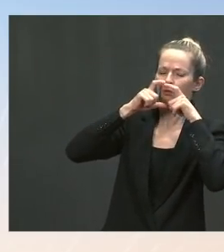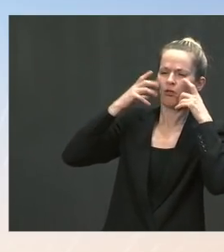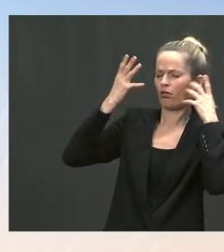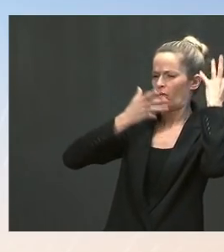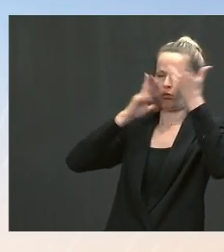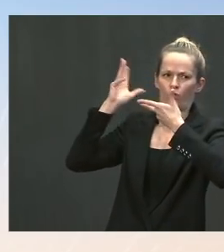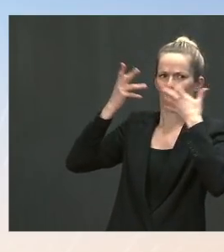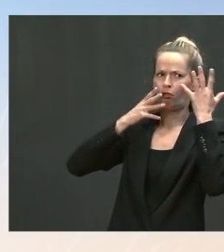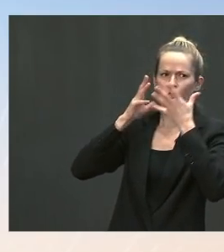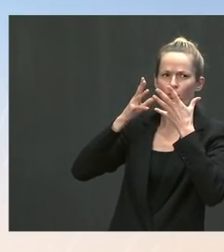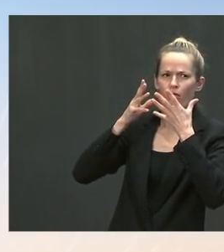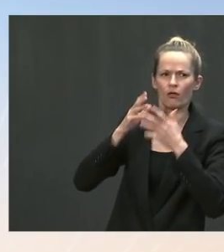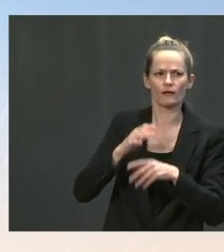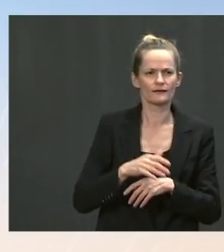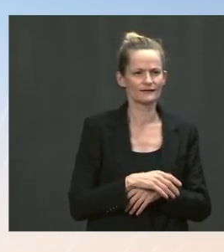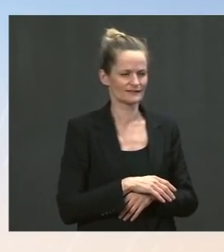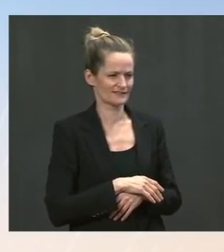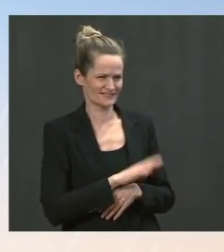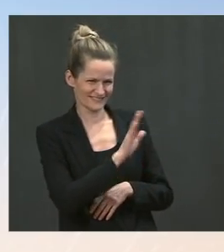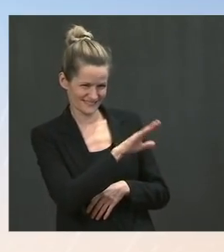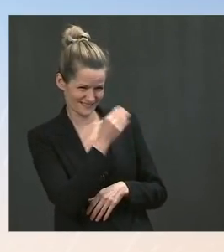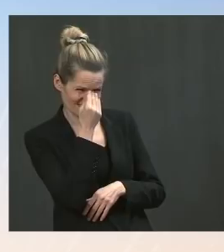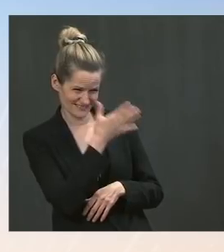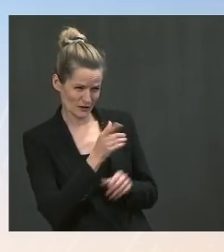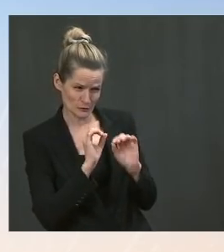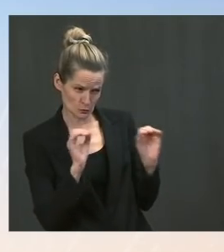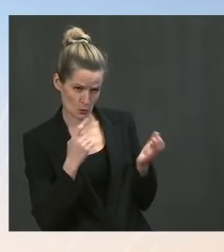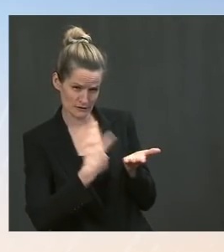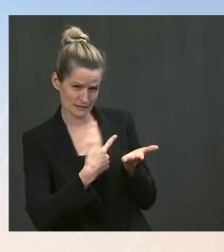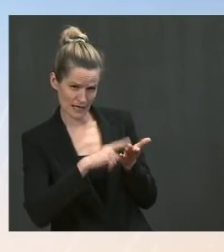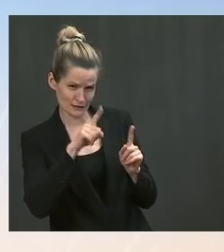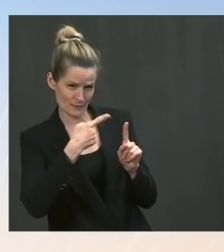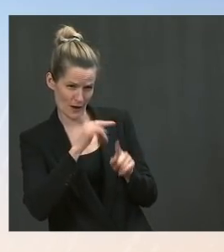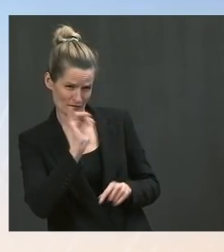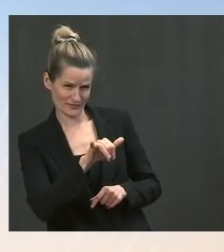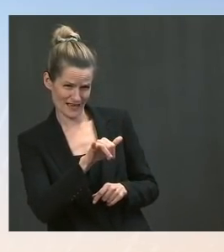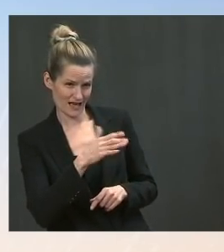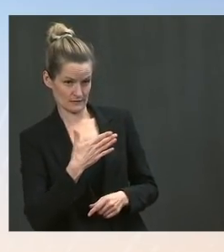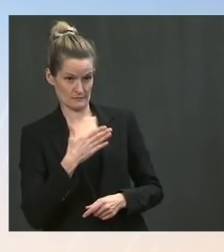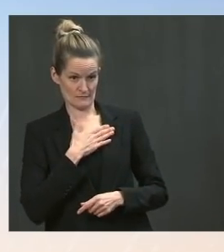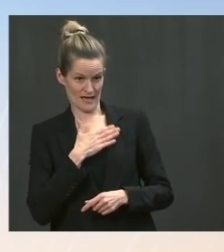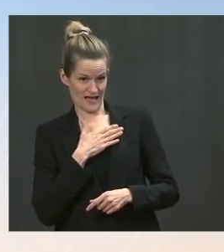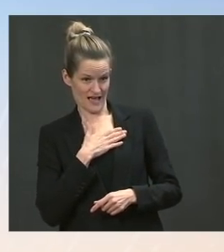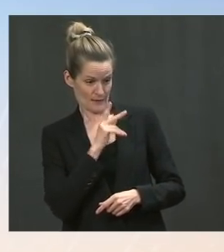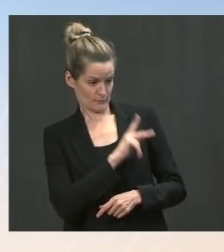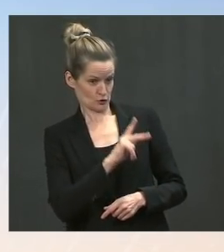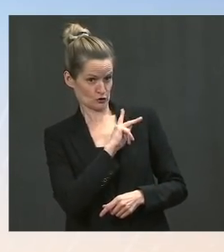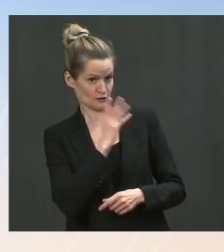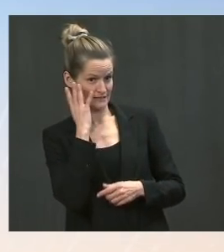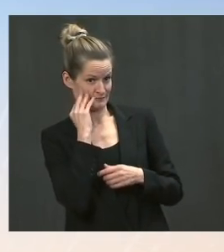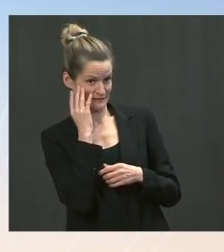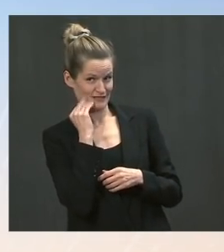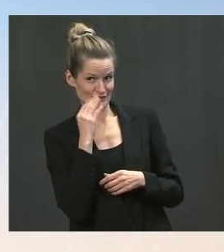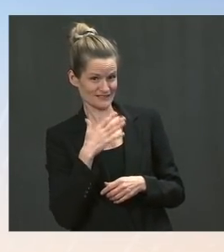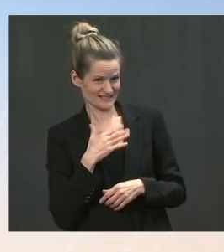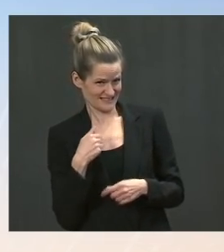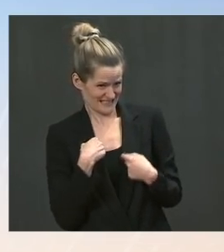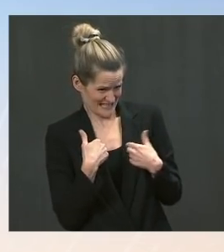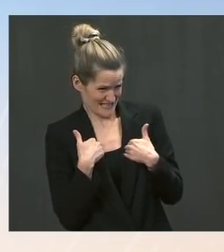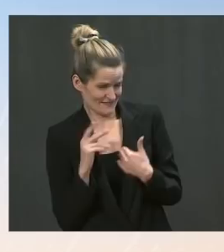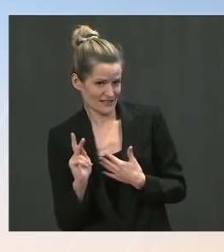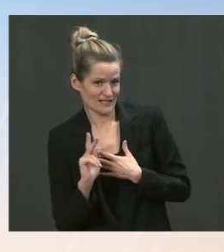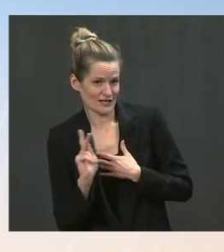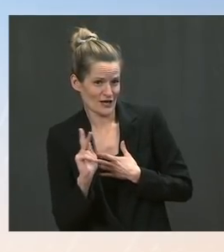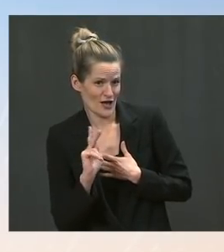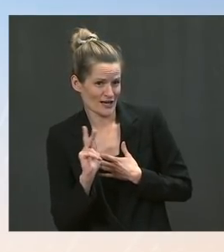Ms. No, there's not. And I will tell you from personal experience, my rising kindergartner told me two days ago she could wear a mask all day and she's just